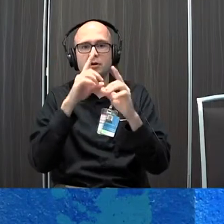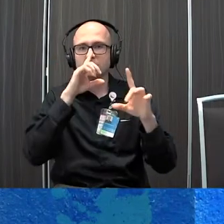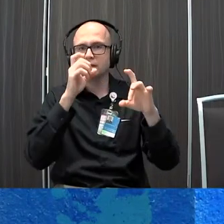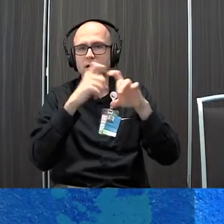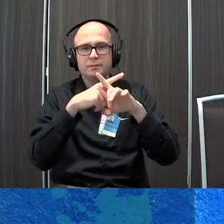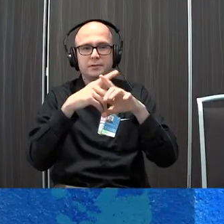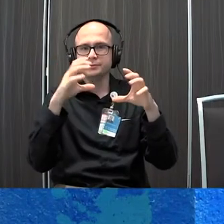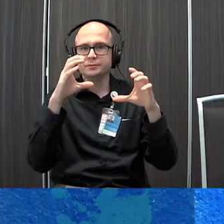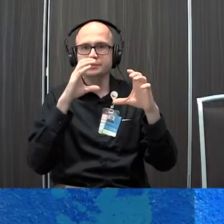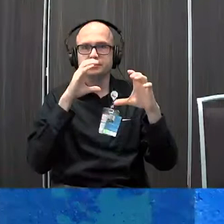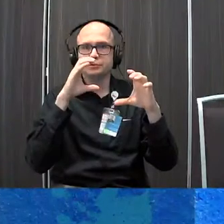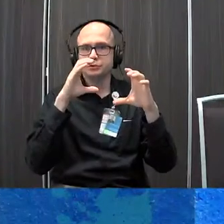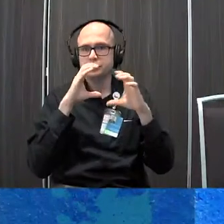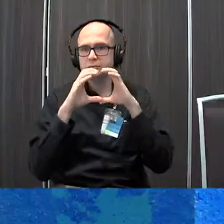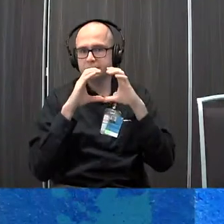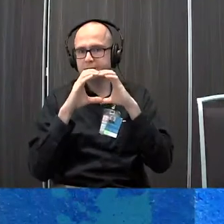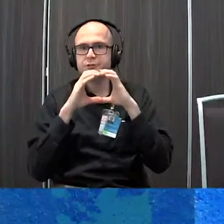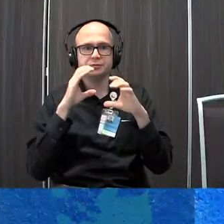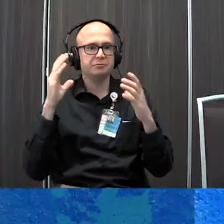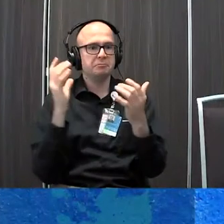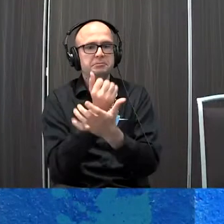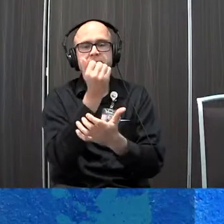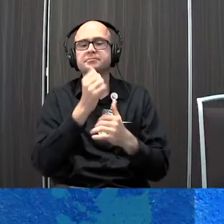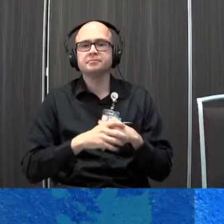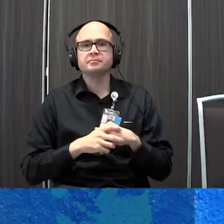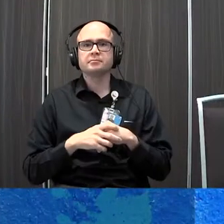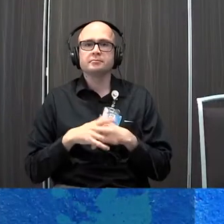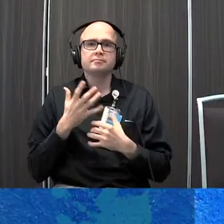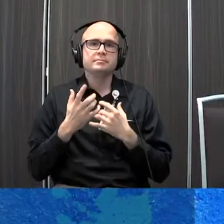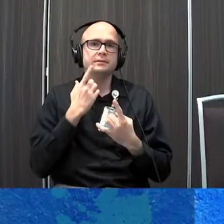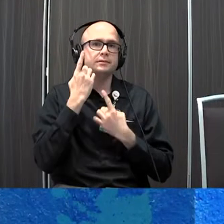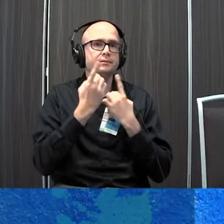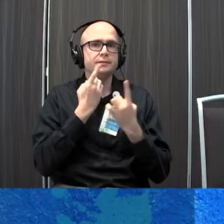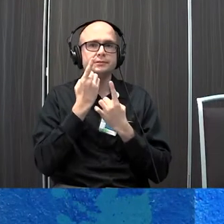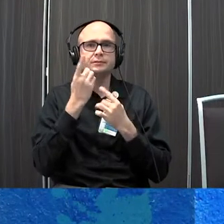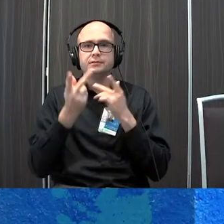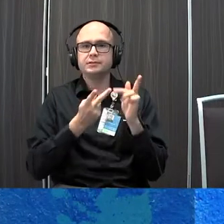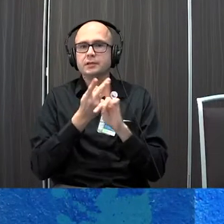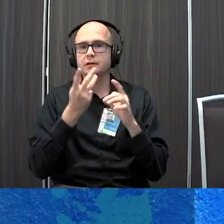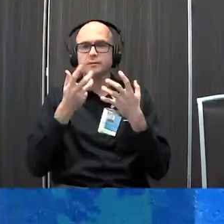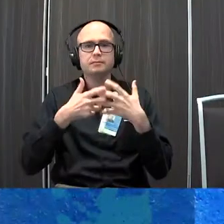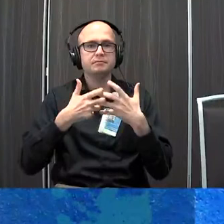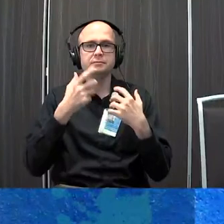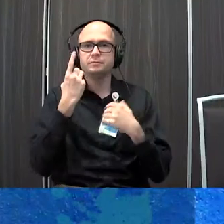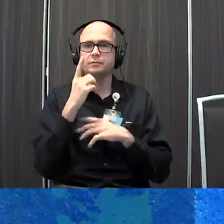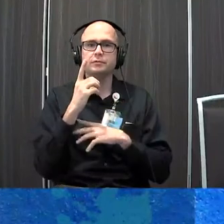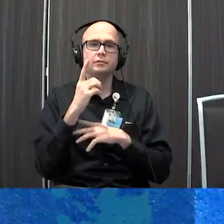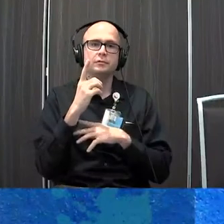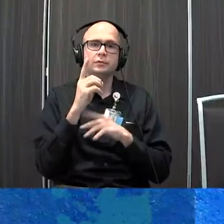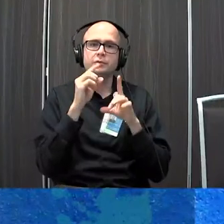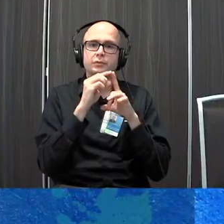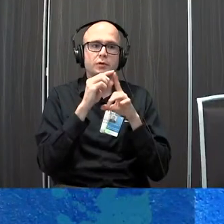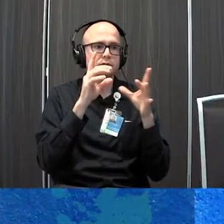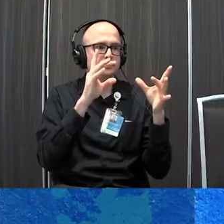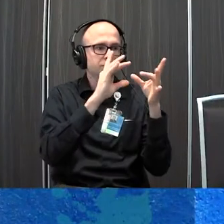communication language opportunities so you might consider so type of device for putting words